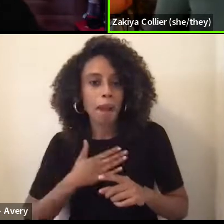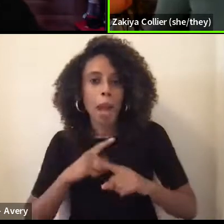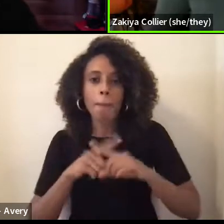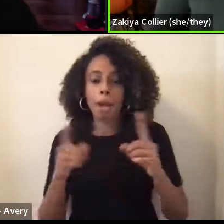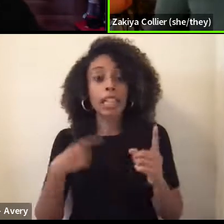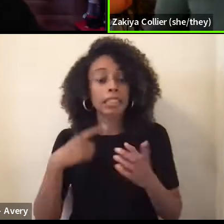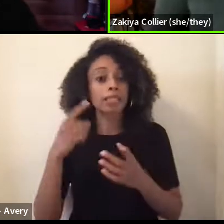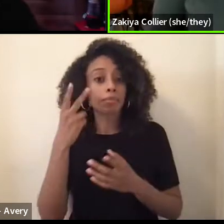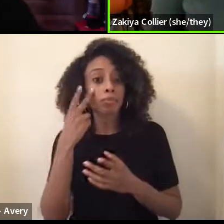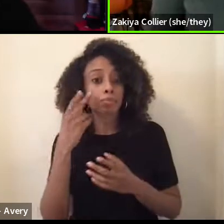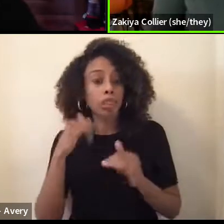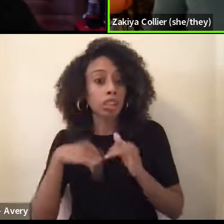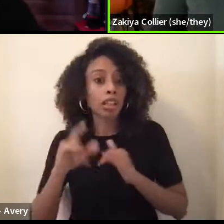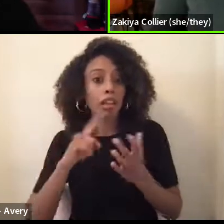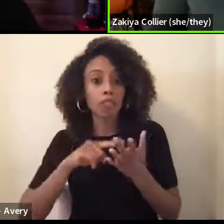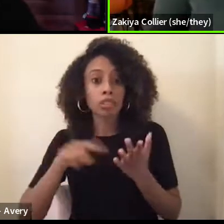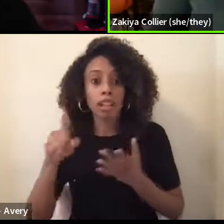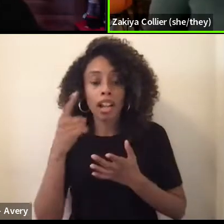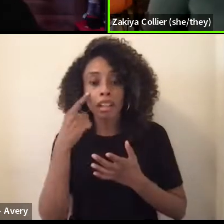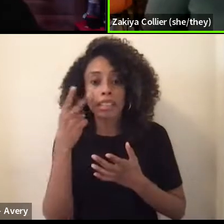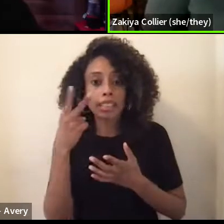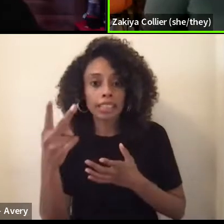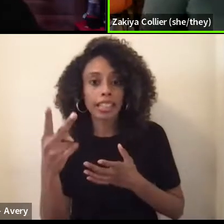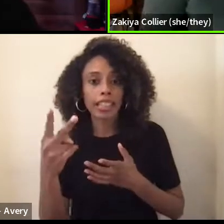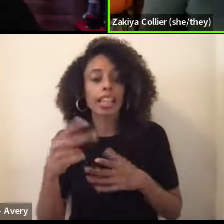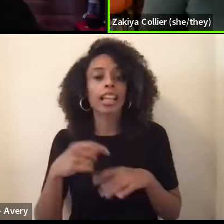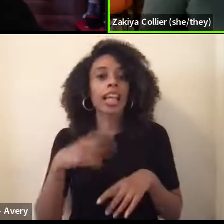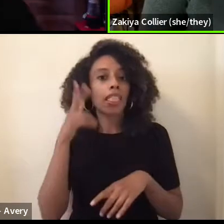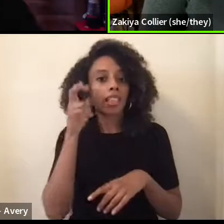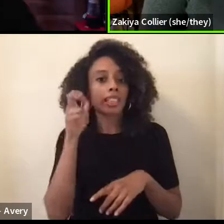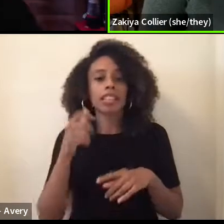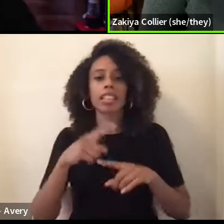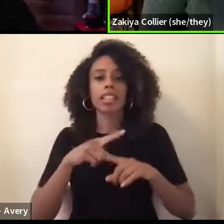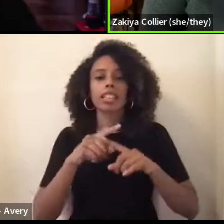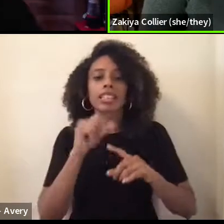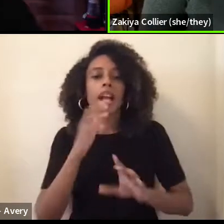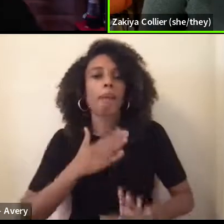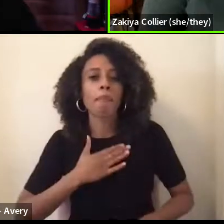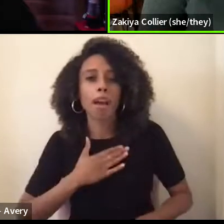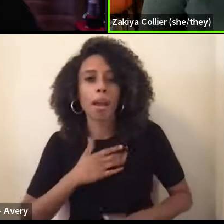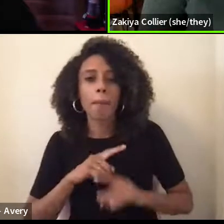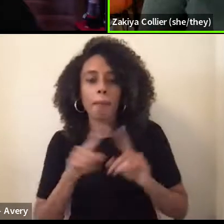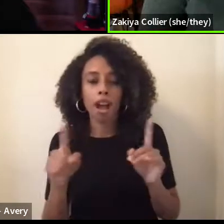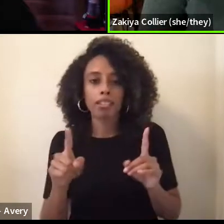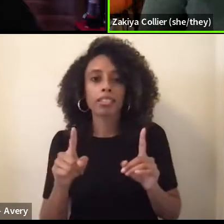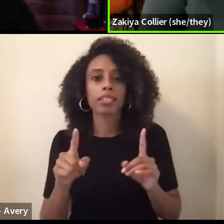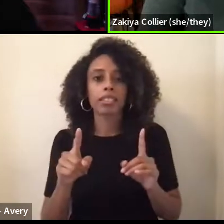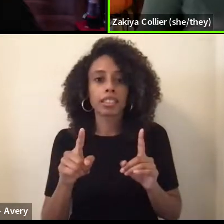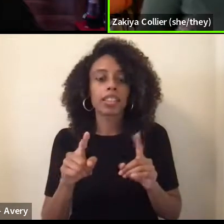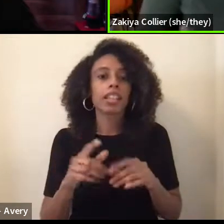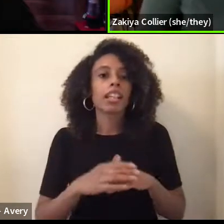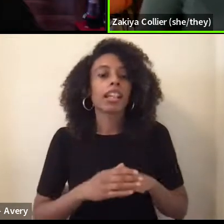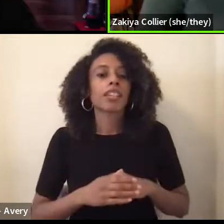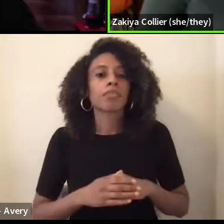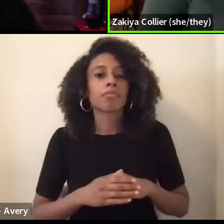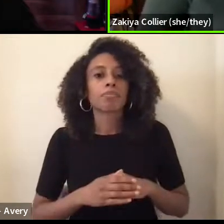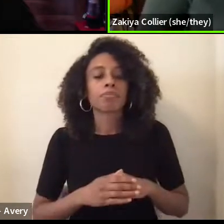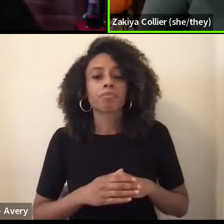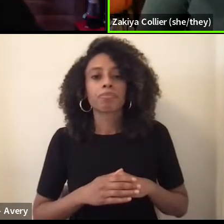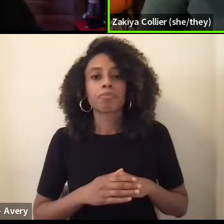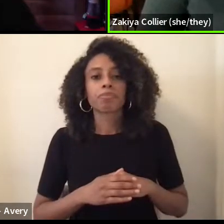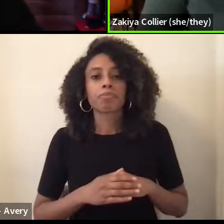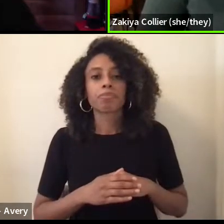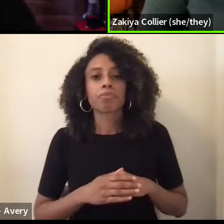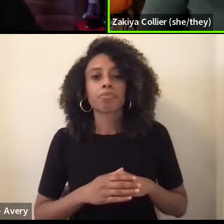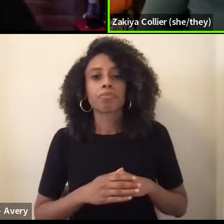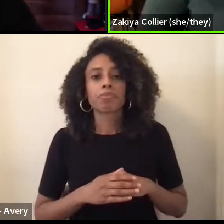Um, but no, it's not, not my podcast. Um, but my episode, I kind of talked a little bit about what